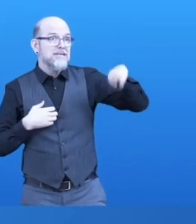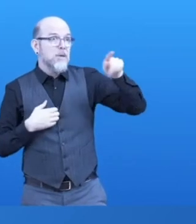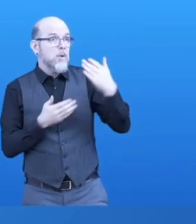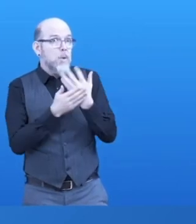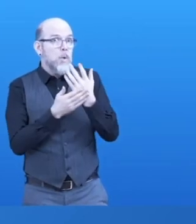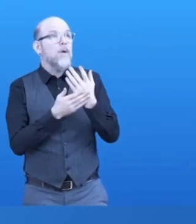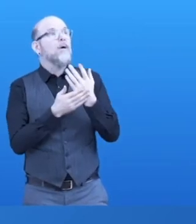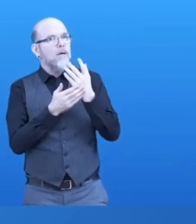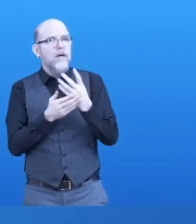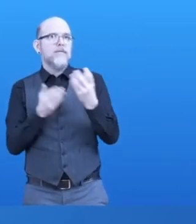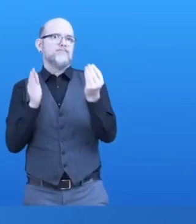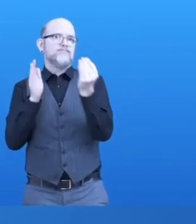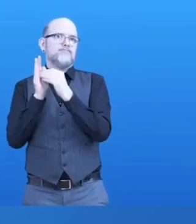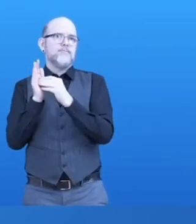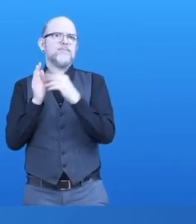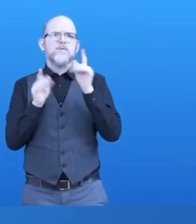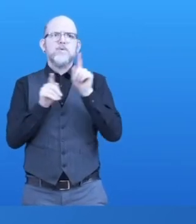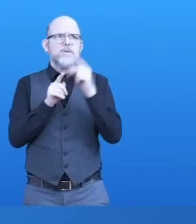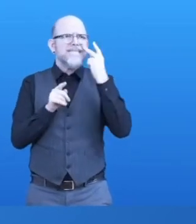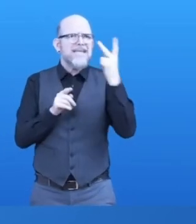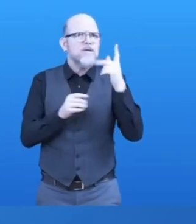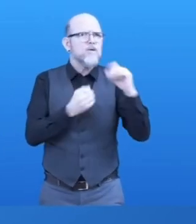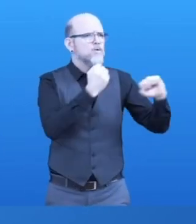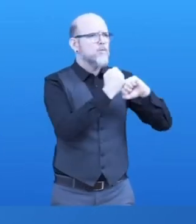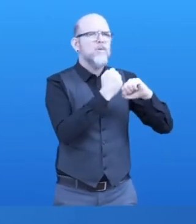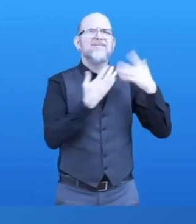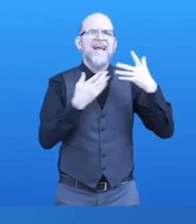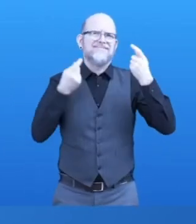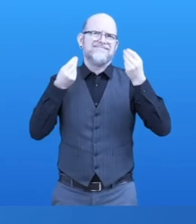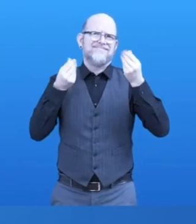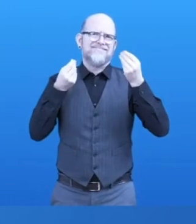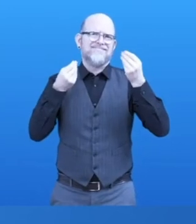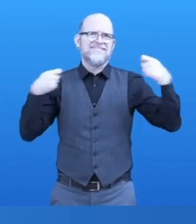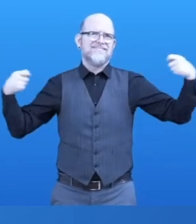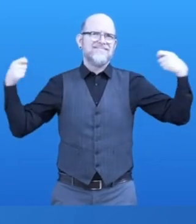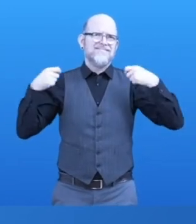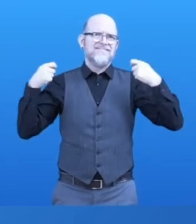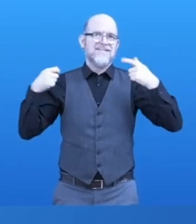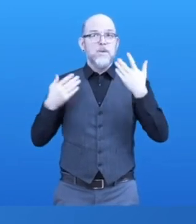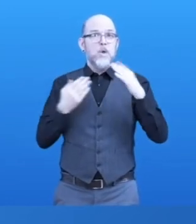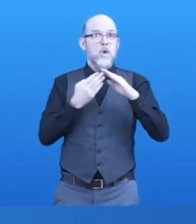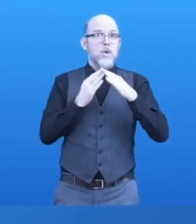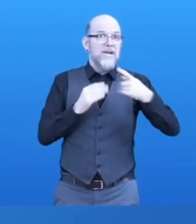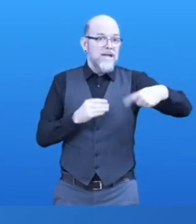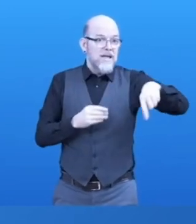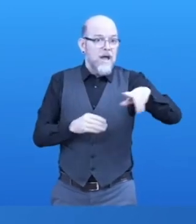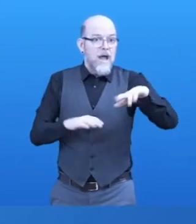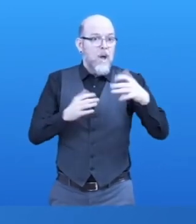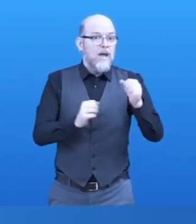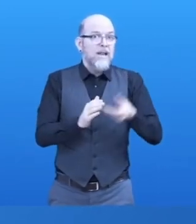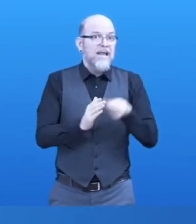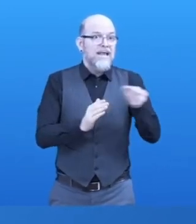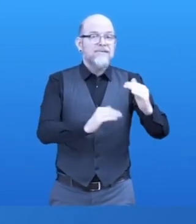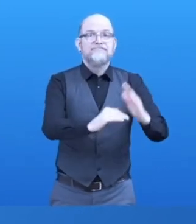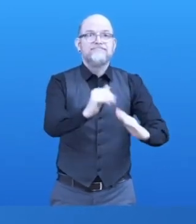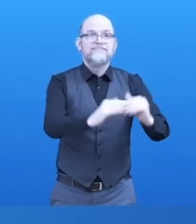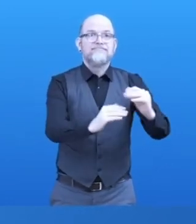do this, we're looking for support with project funding for capacity building for communities and creating symbols,